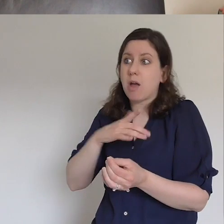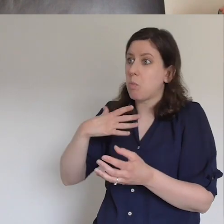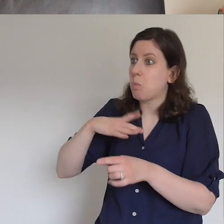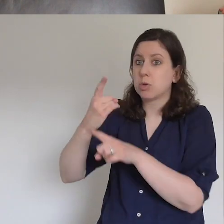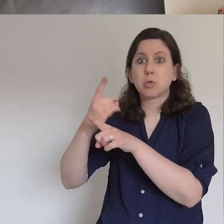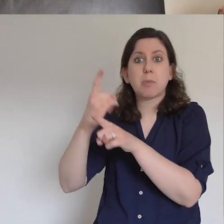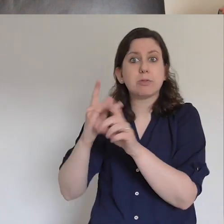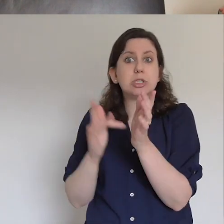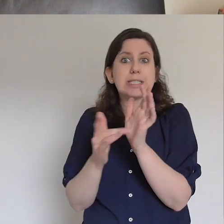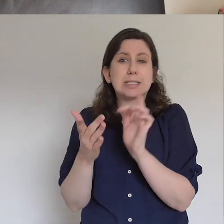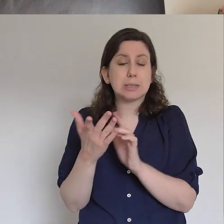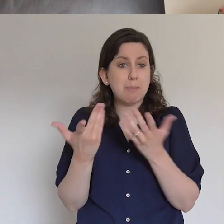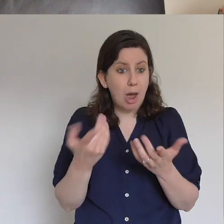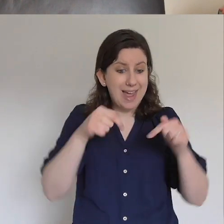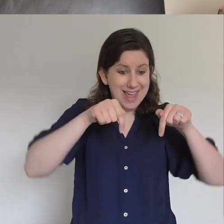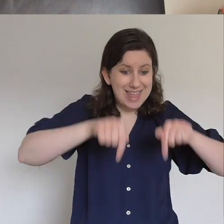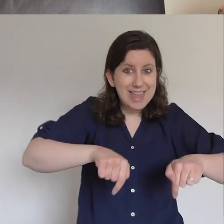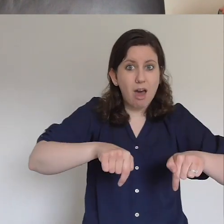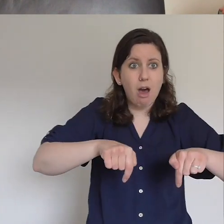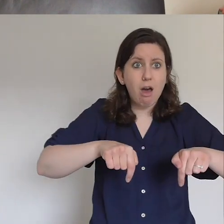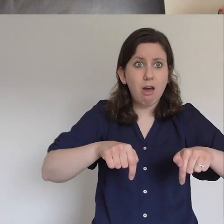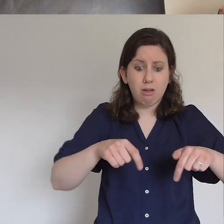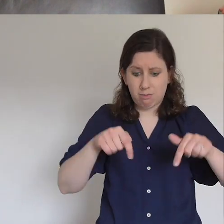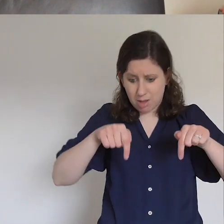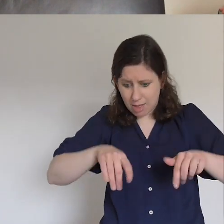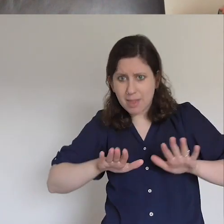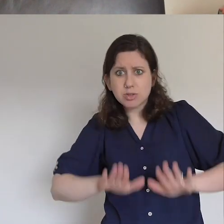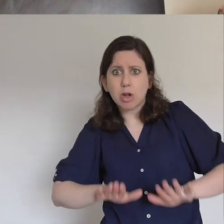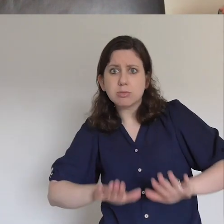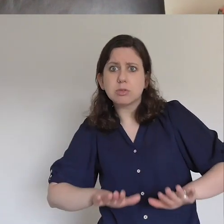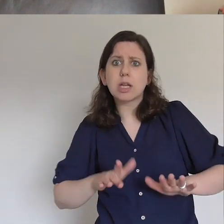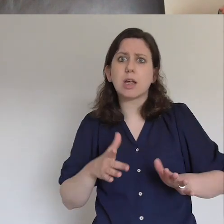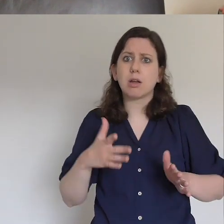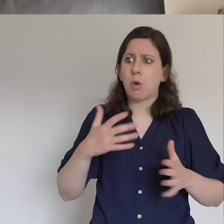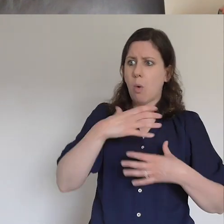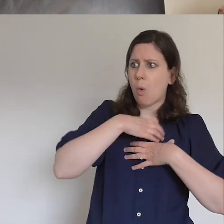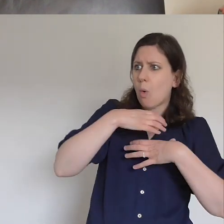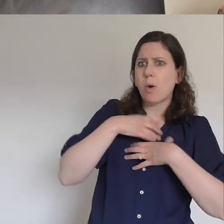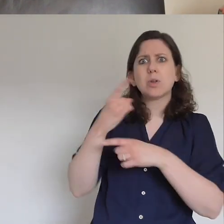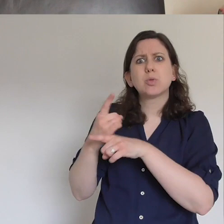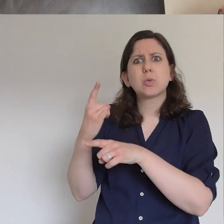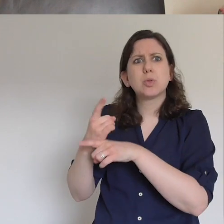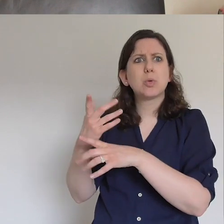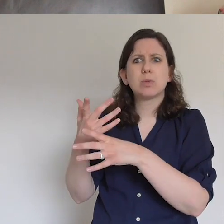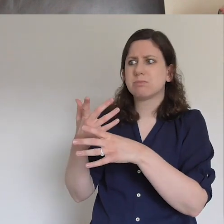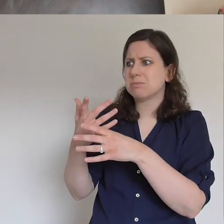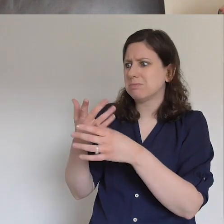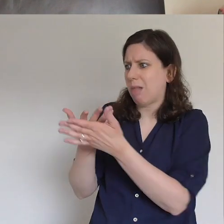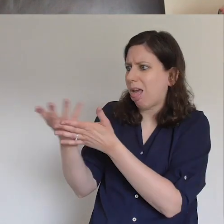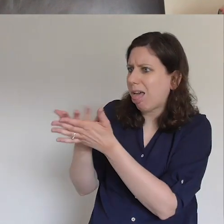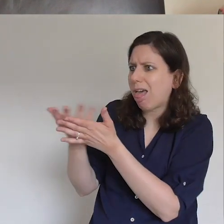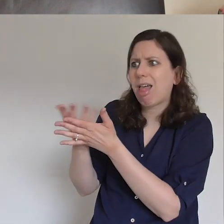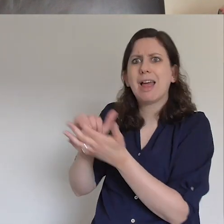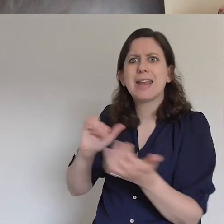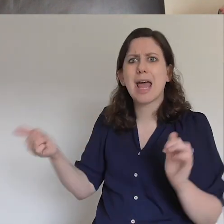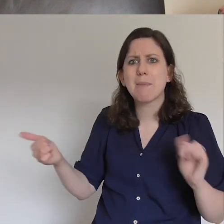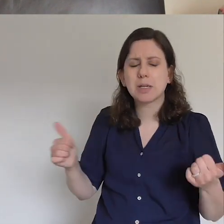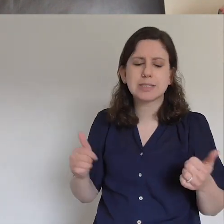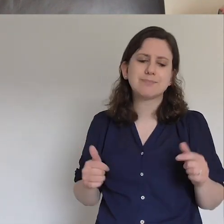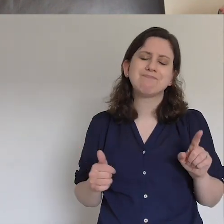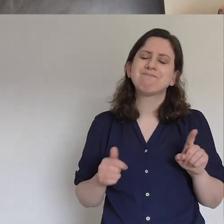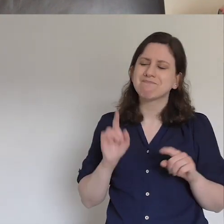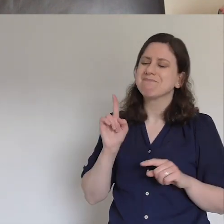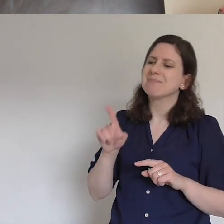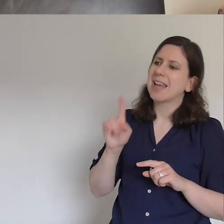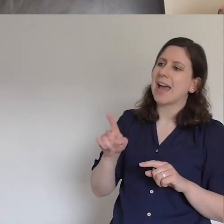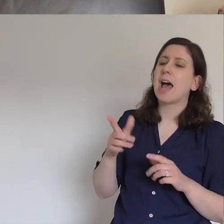it goes back to what you were saying about being comfortable, you know, that we've put the gospel in a little box with a lid on and shut the lid and